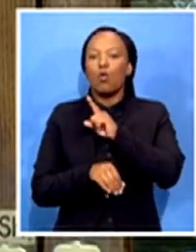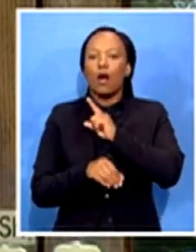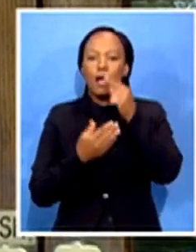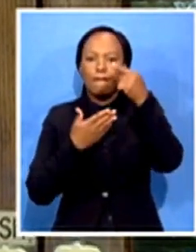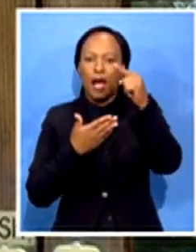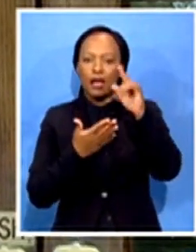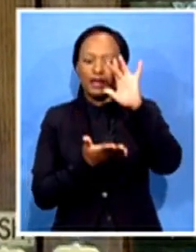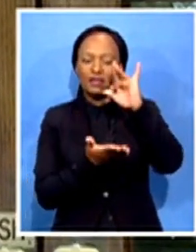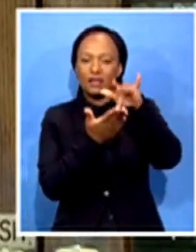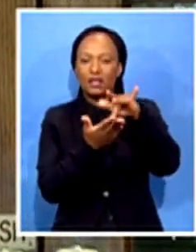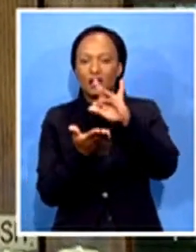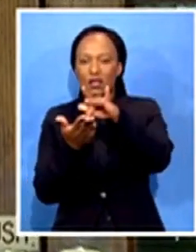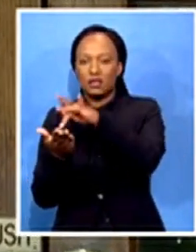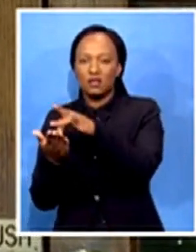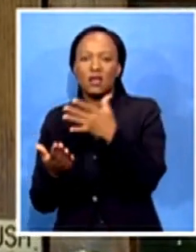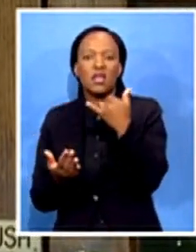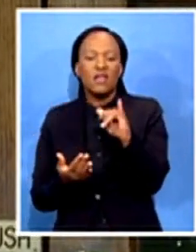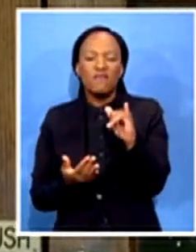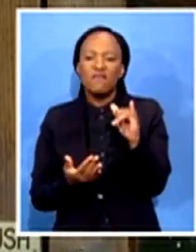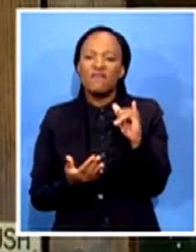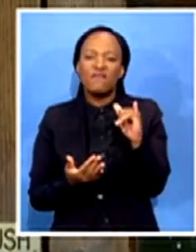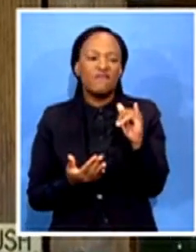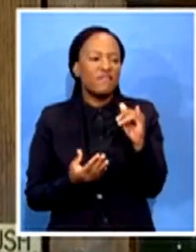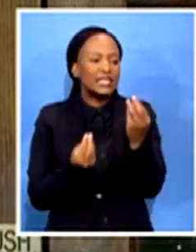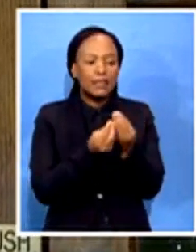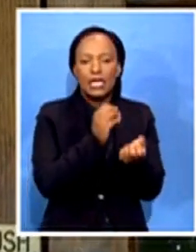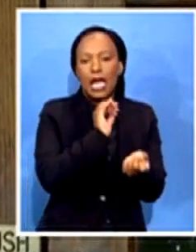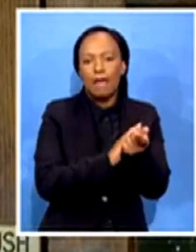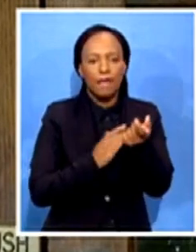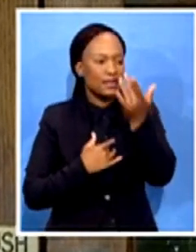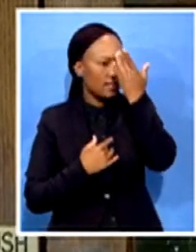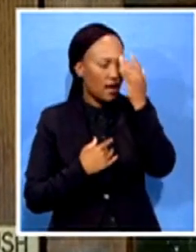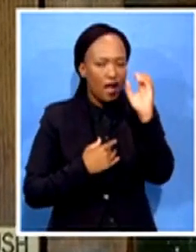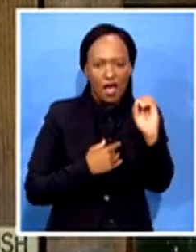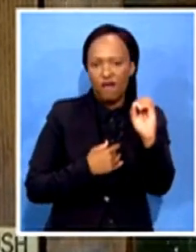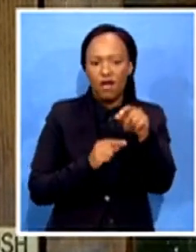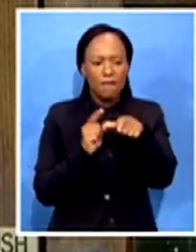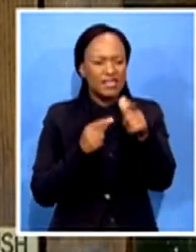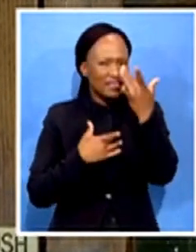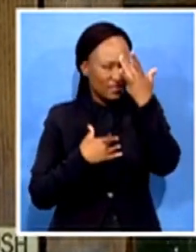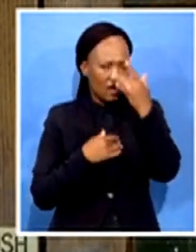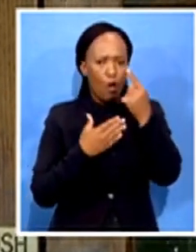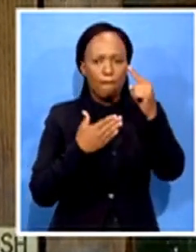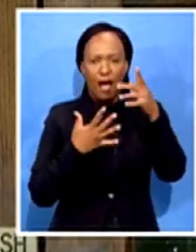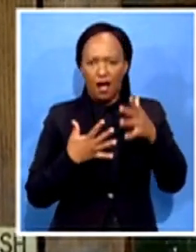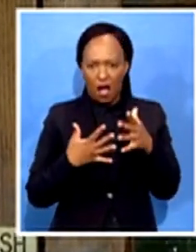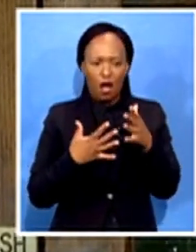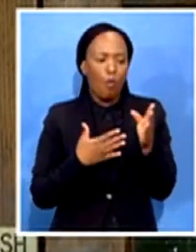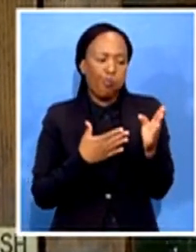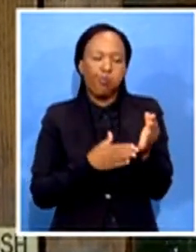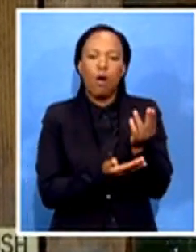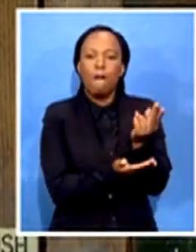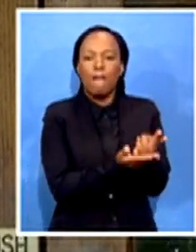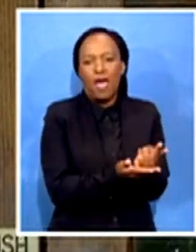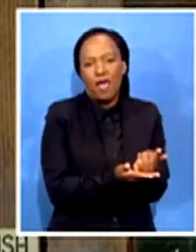suspicion that a particular marker is not feeling well, it can be isolated at the sick bays and we will then call the Department of